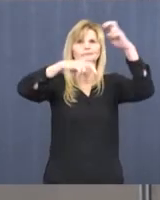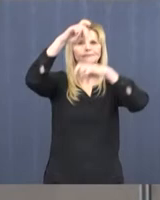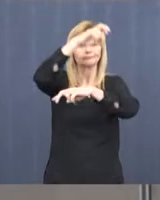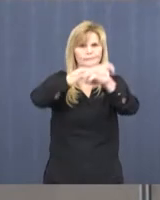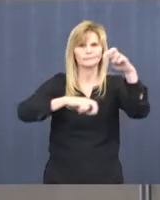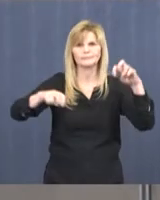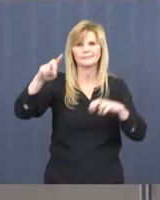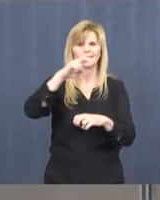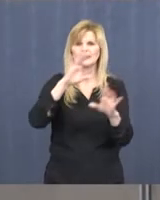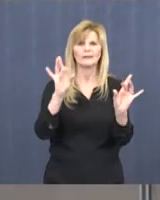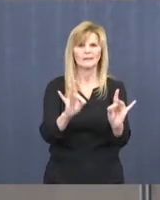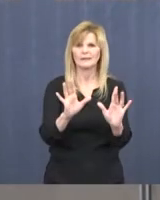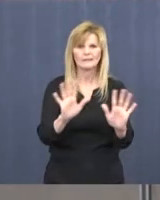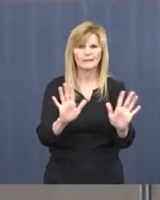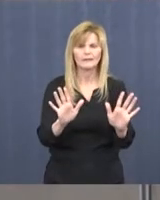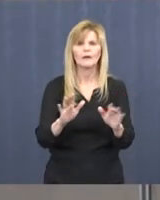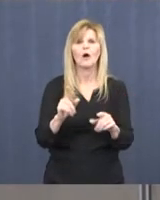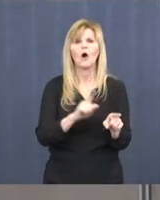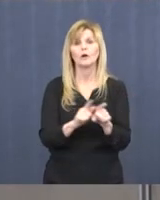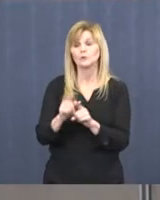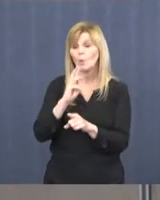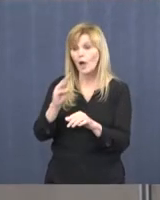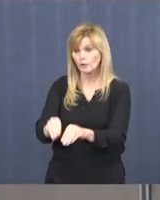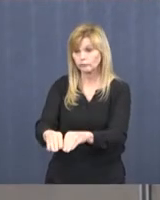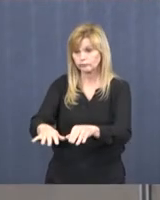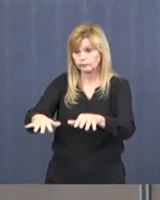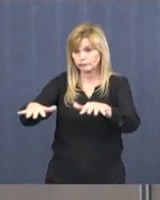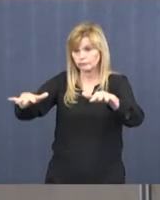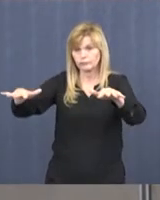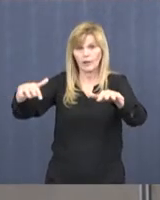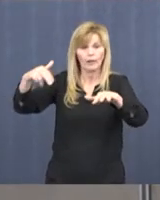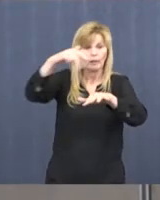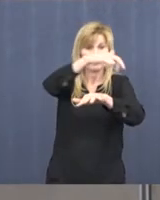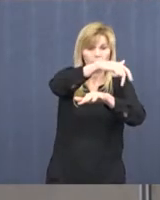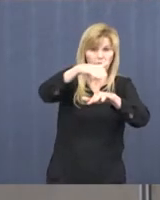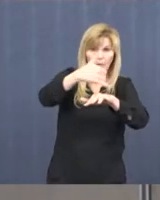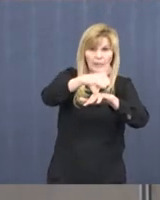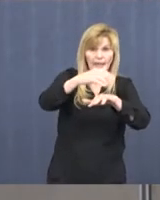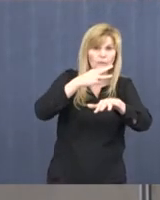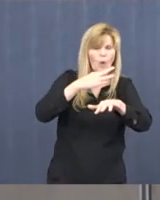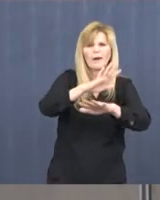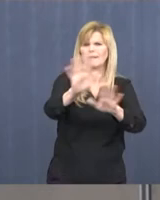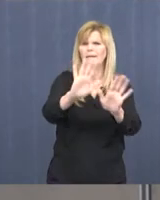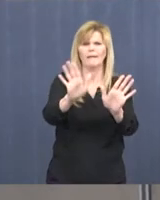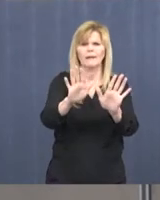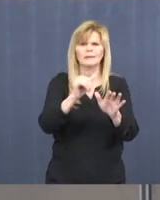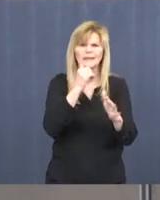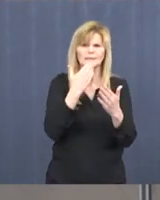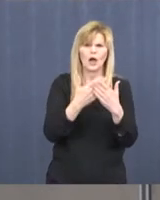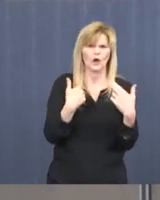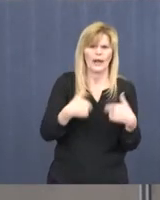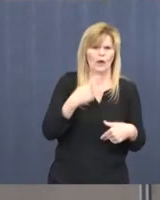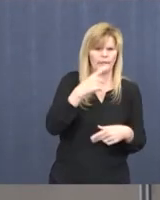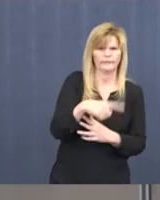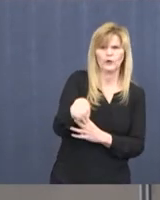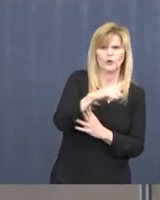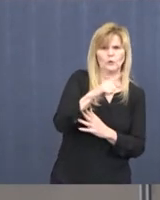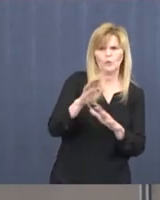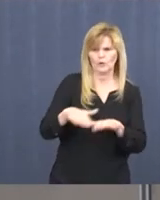Also, please stay out of the floodwaters for your personal and family's health, safety, and well-being.